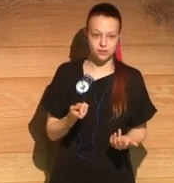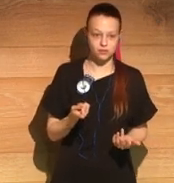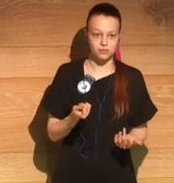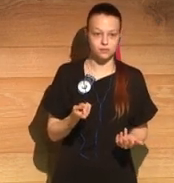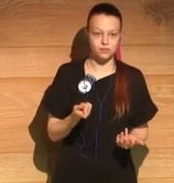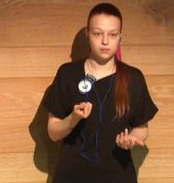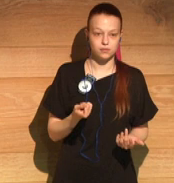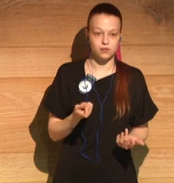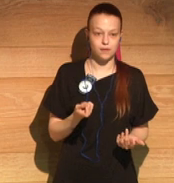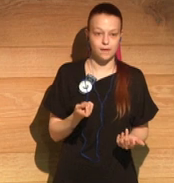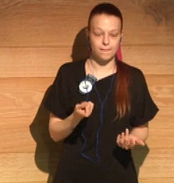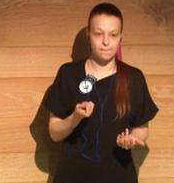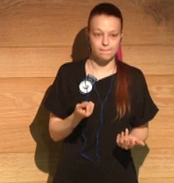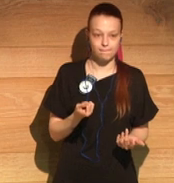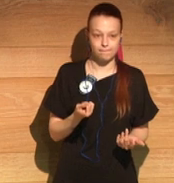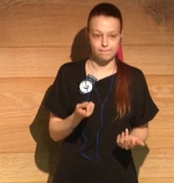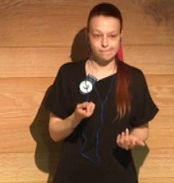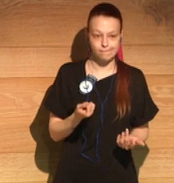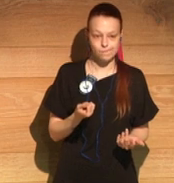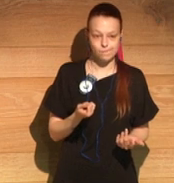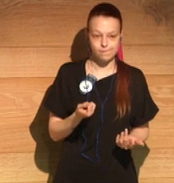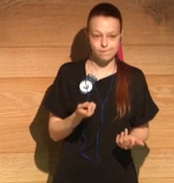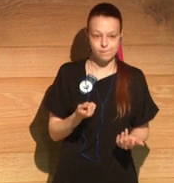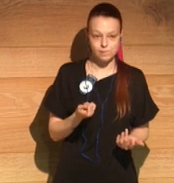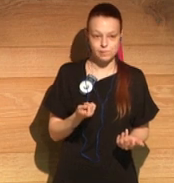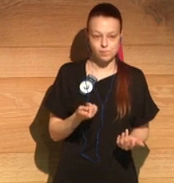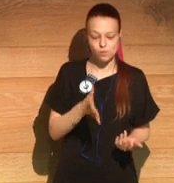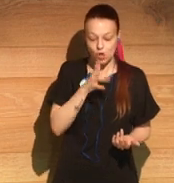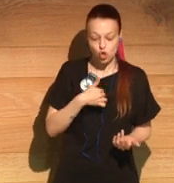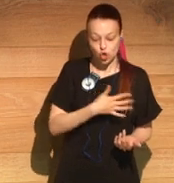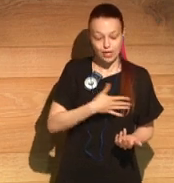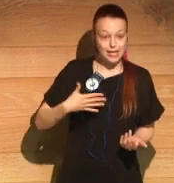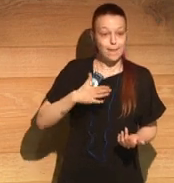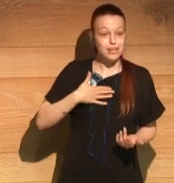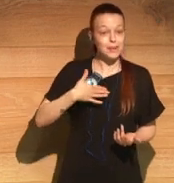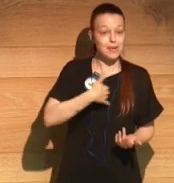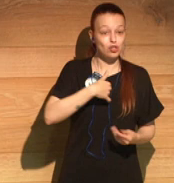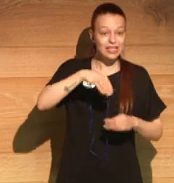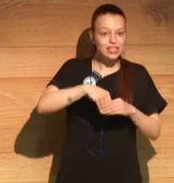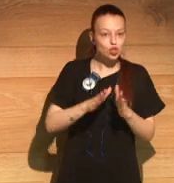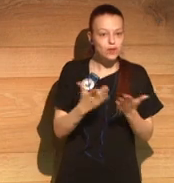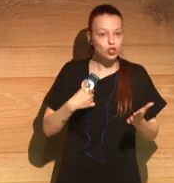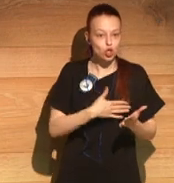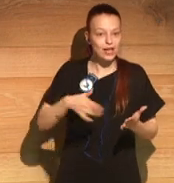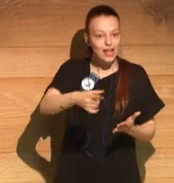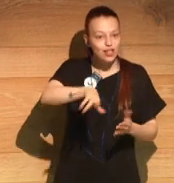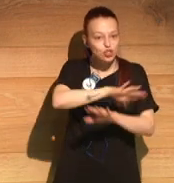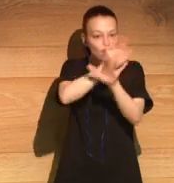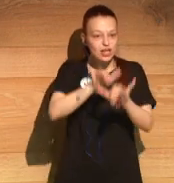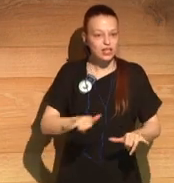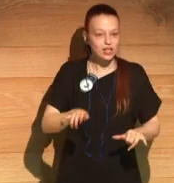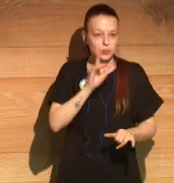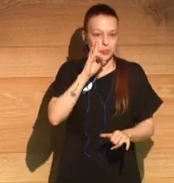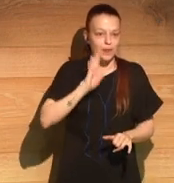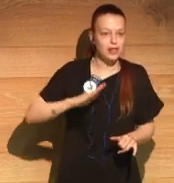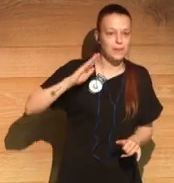be happy for most of the time, even though terrible things are happening to him and he he can't be his best self all the time.